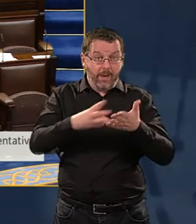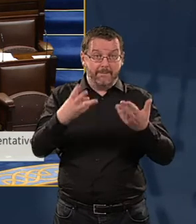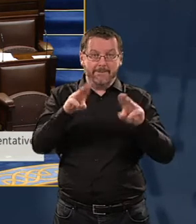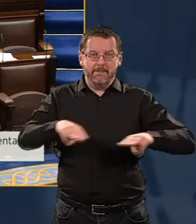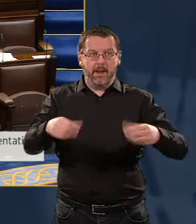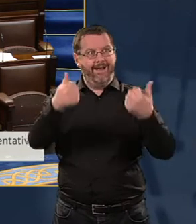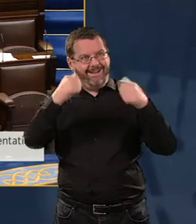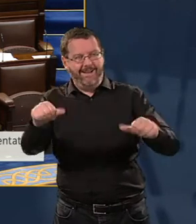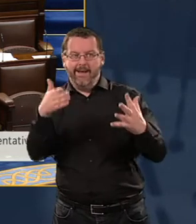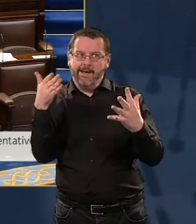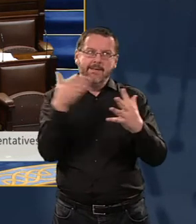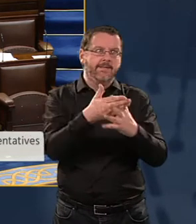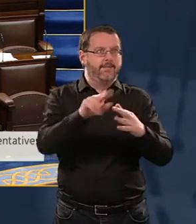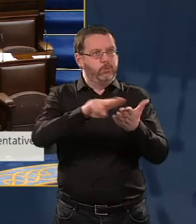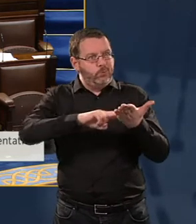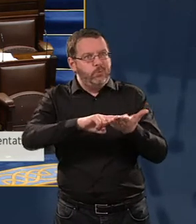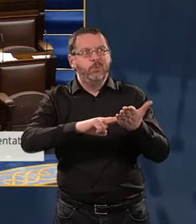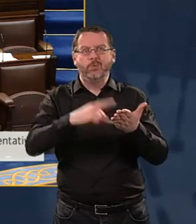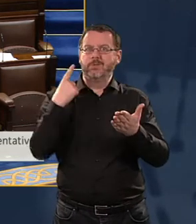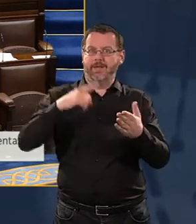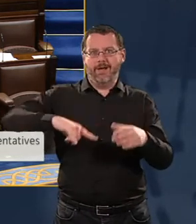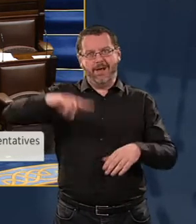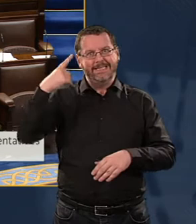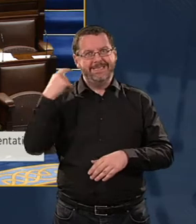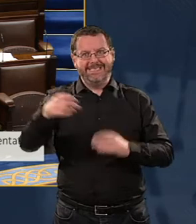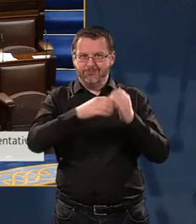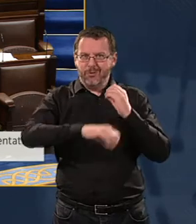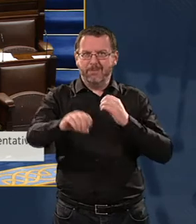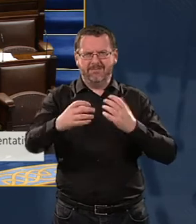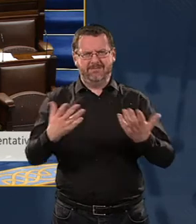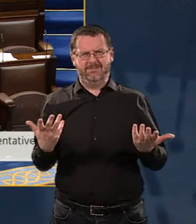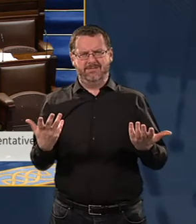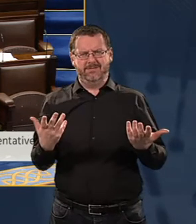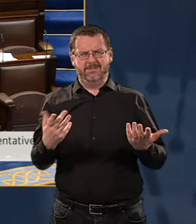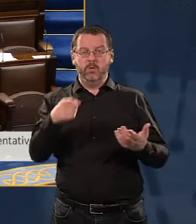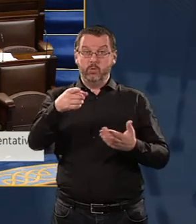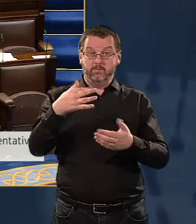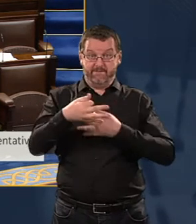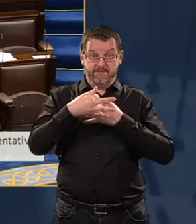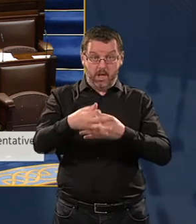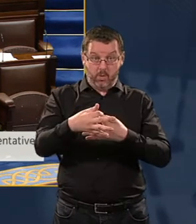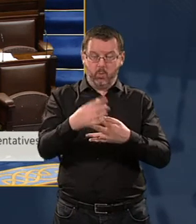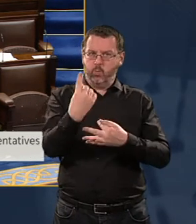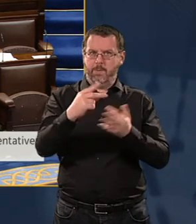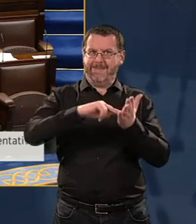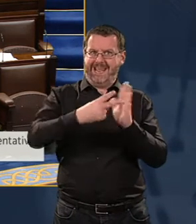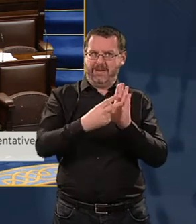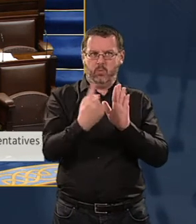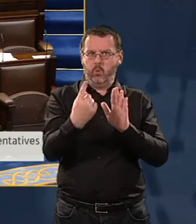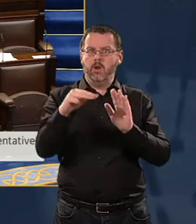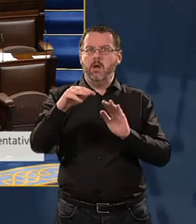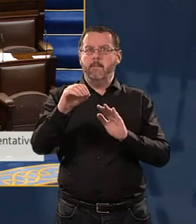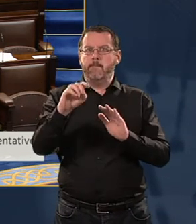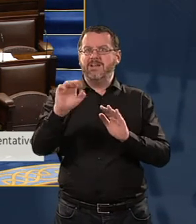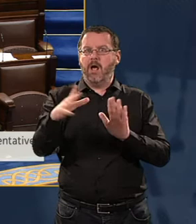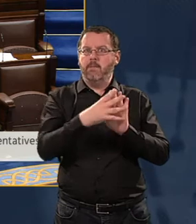to high-speed broadband? There has been an adherence to a specific model for the broadband plan where the